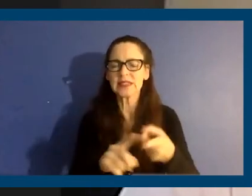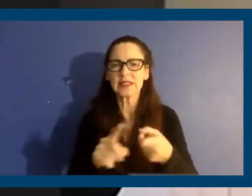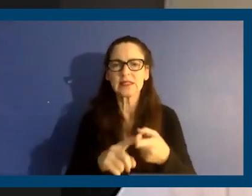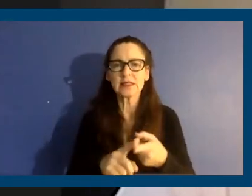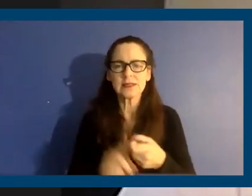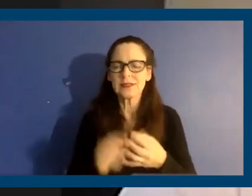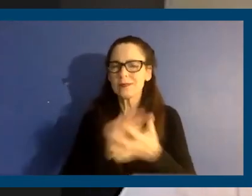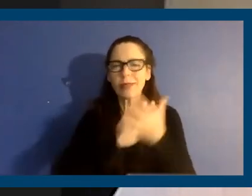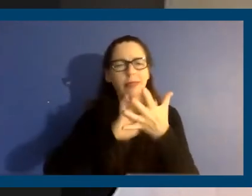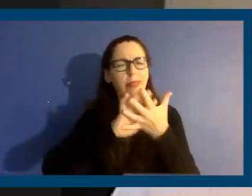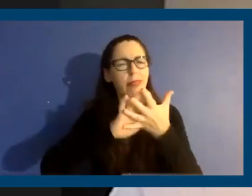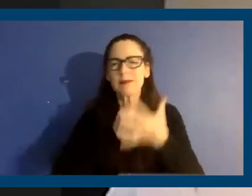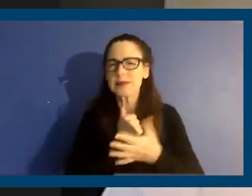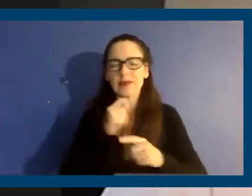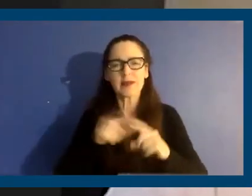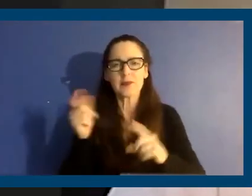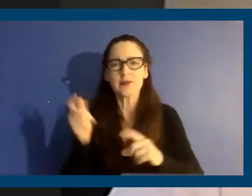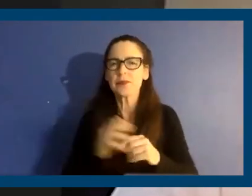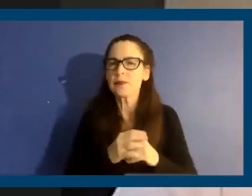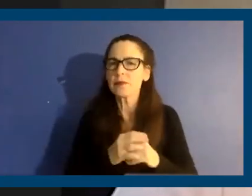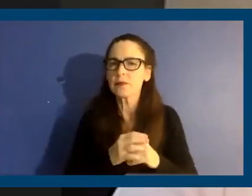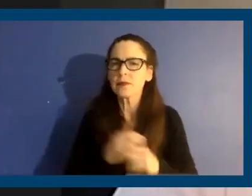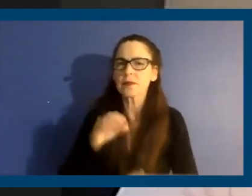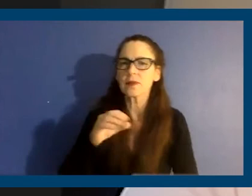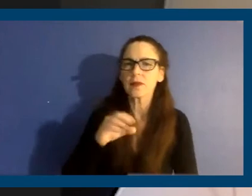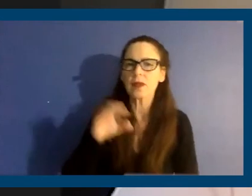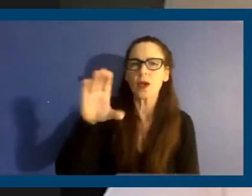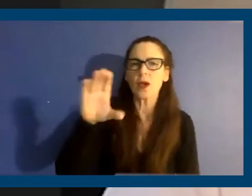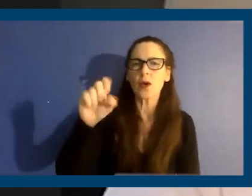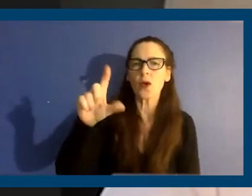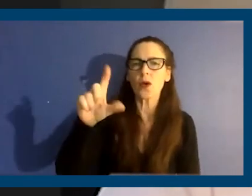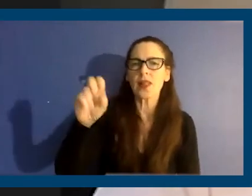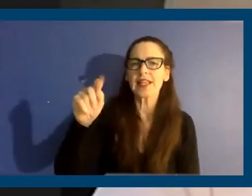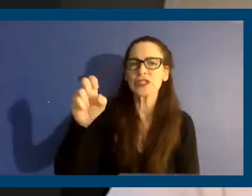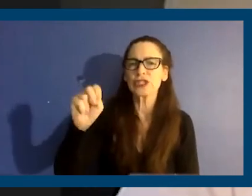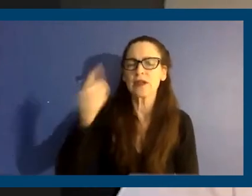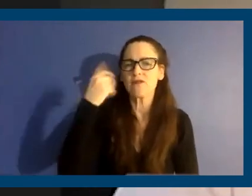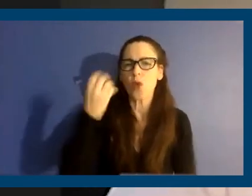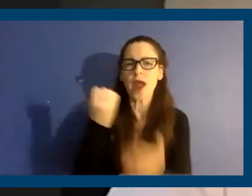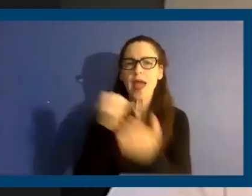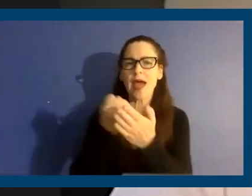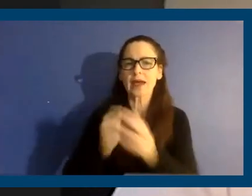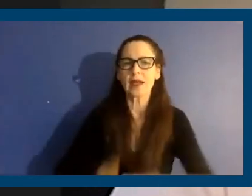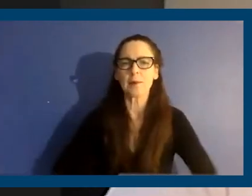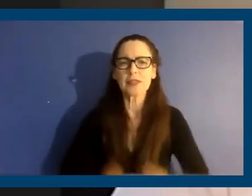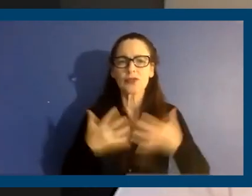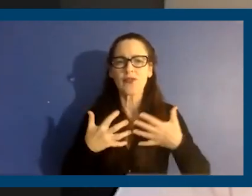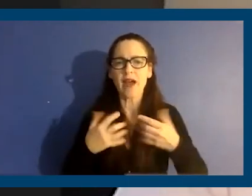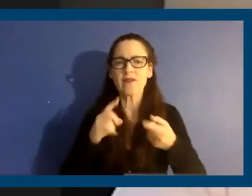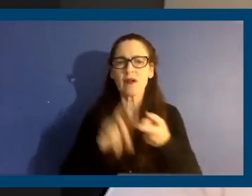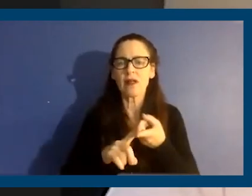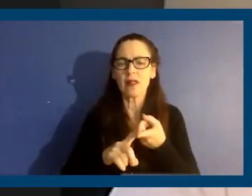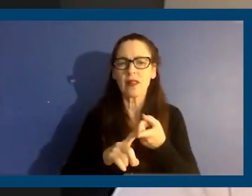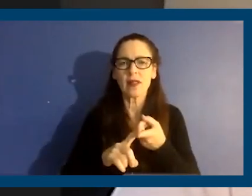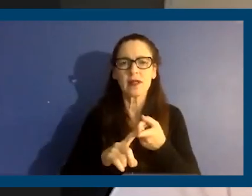and David Rue and Coalition for Pre-economic Survival. The Black Caucus of California Party